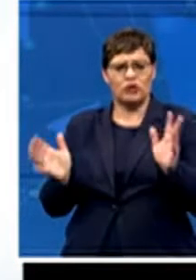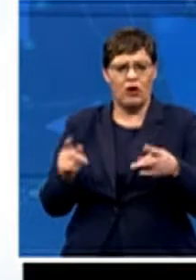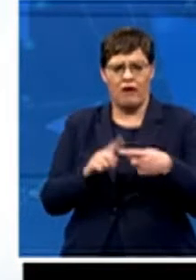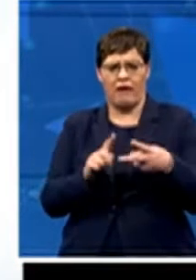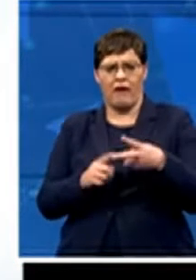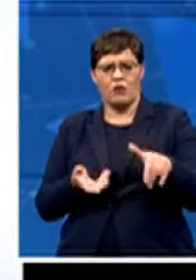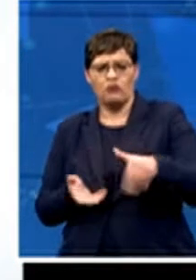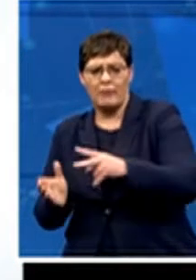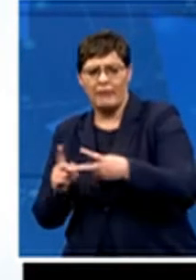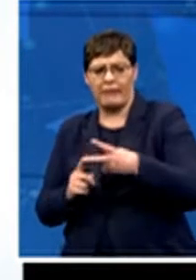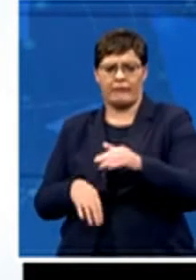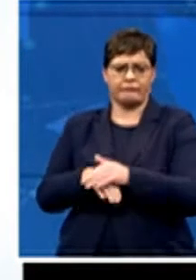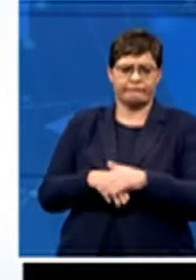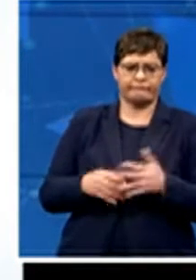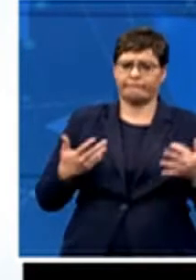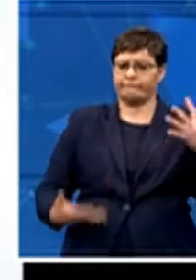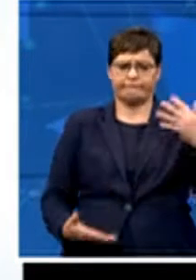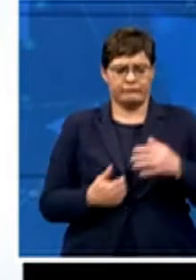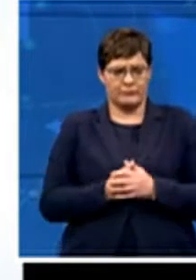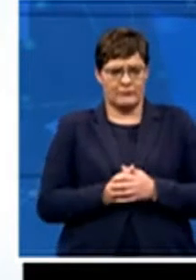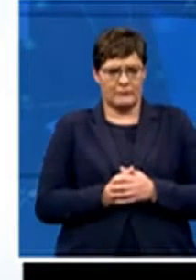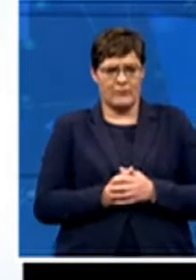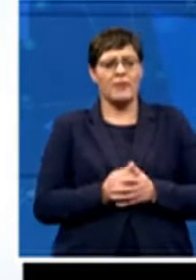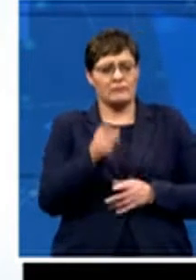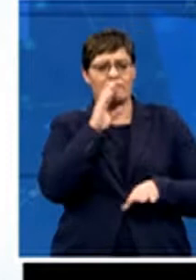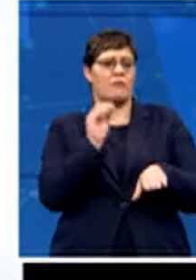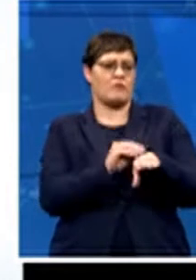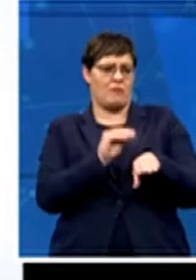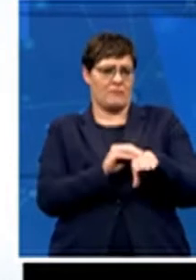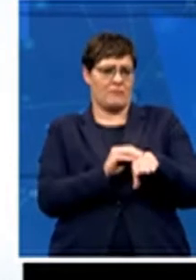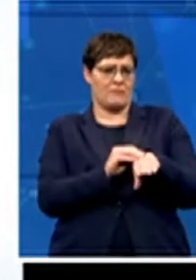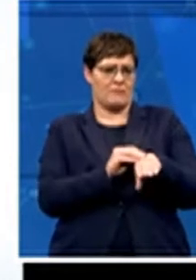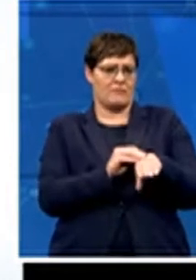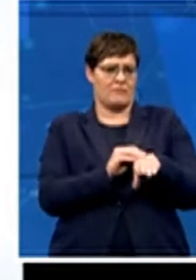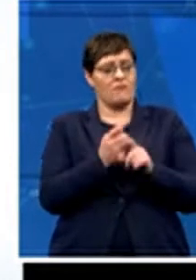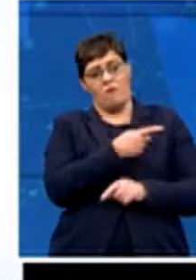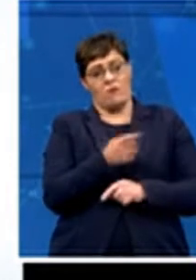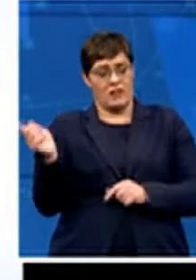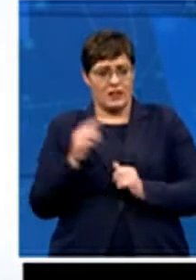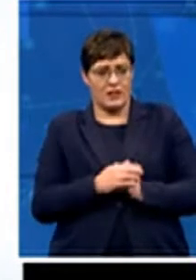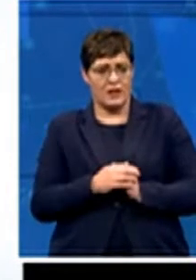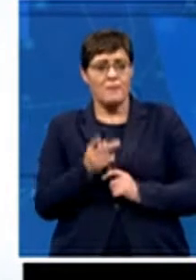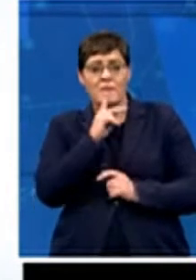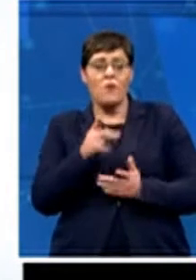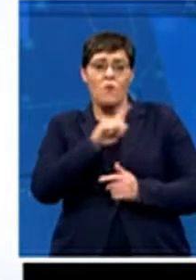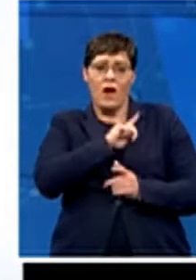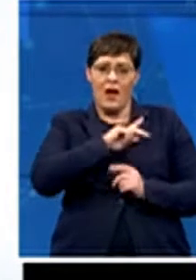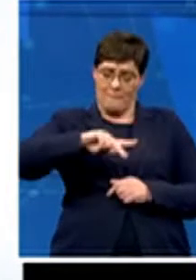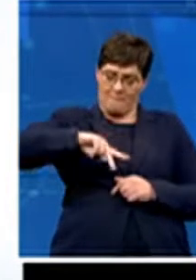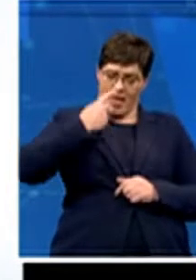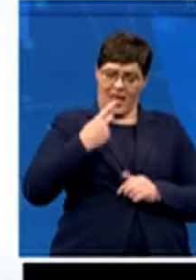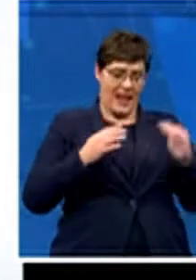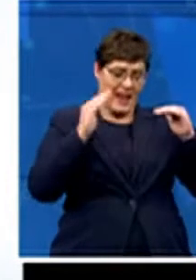And so that was an issue for these players across the board is that they were paid not less, even though they were the same professional